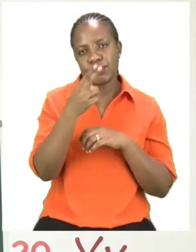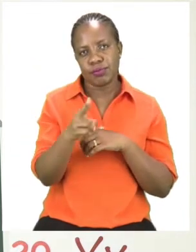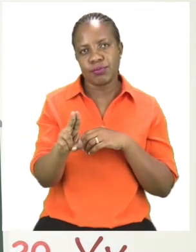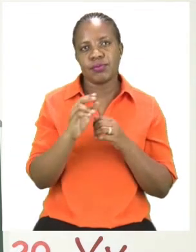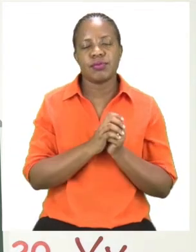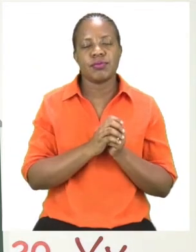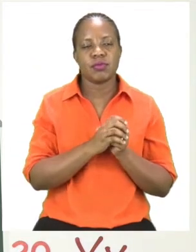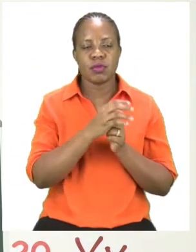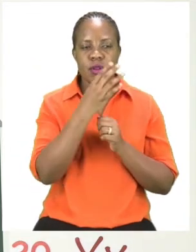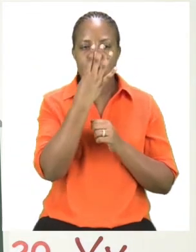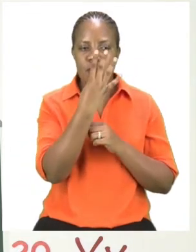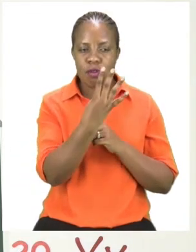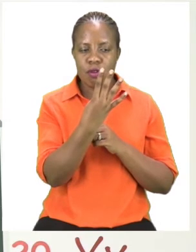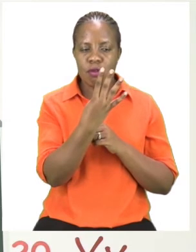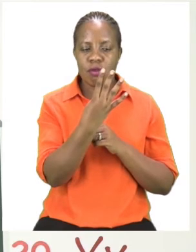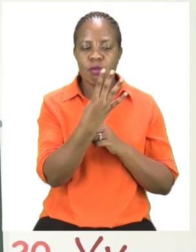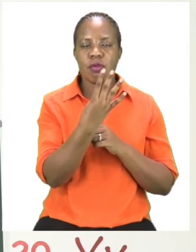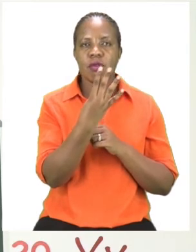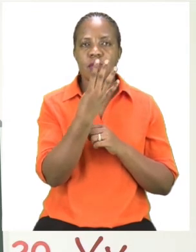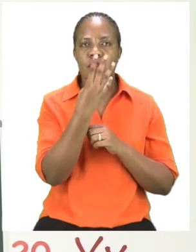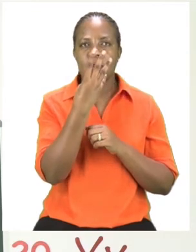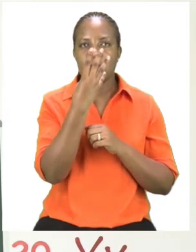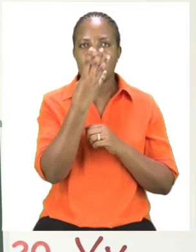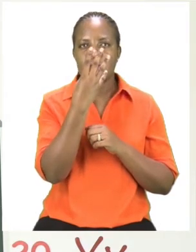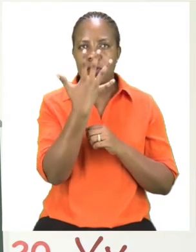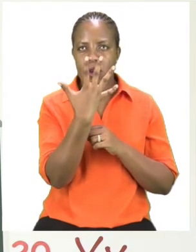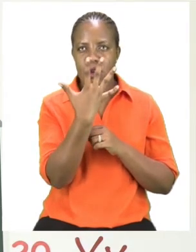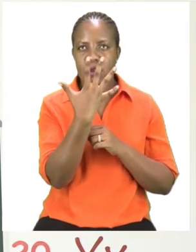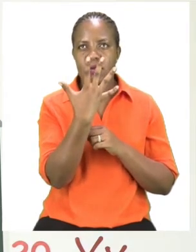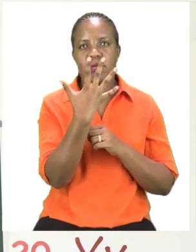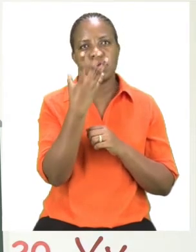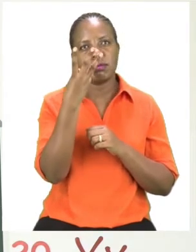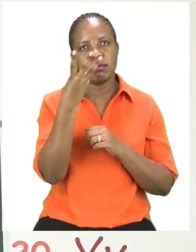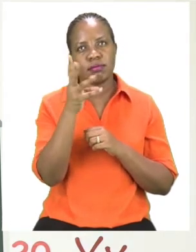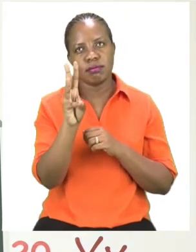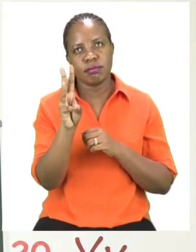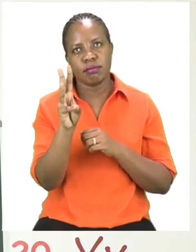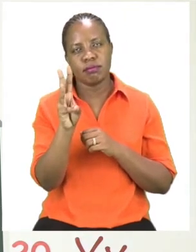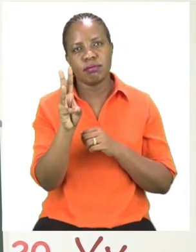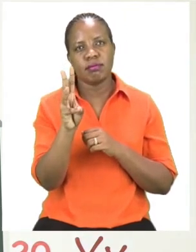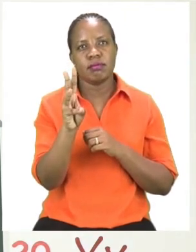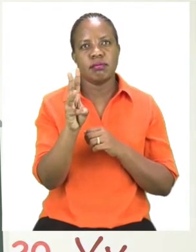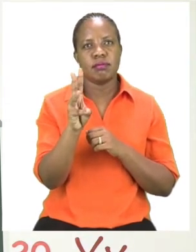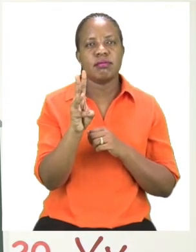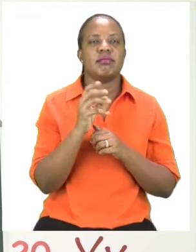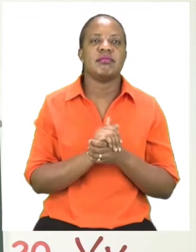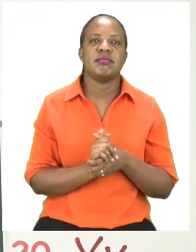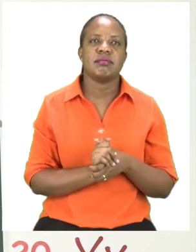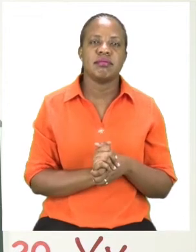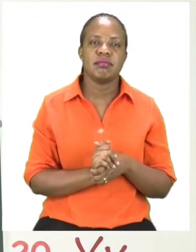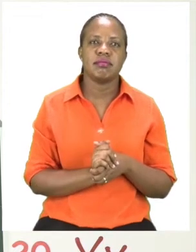four. Four, five, six. six. So